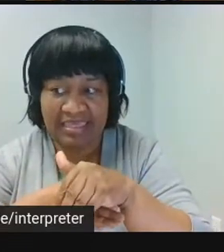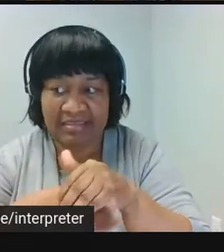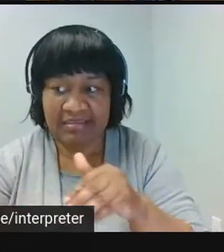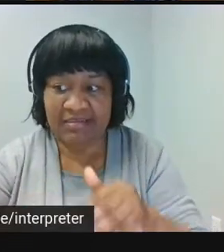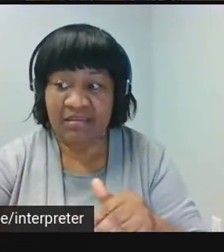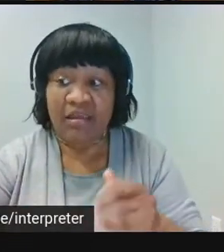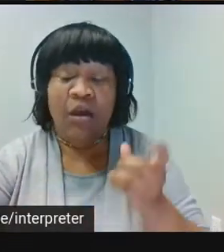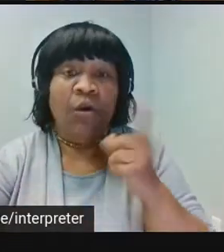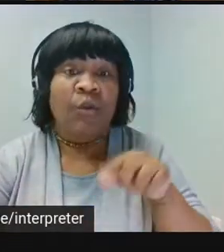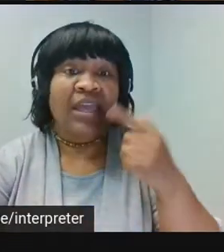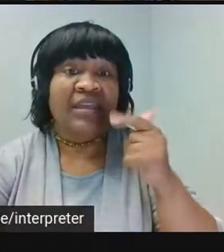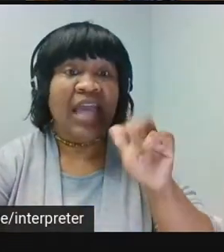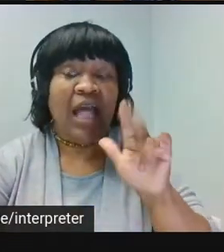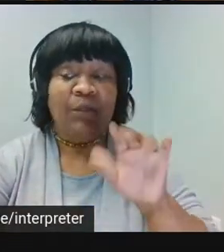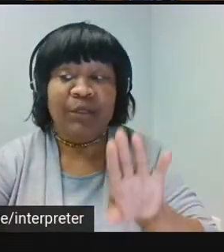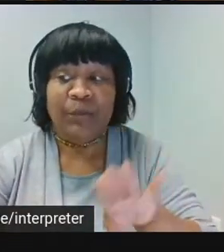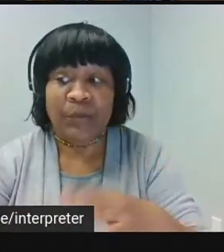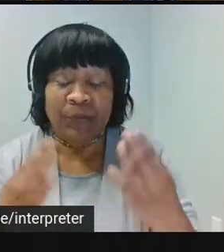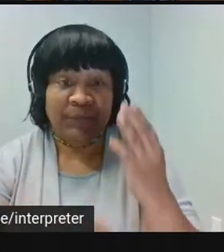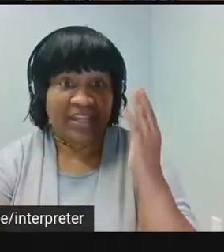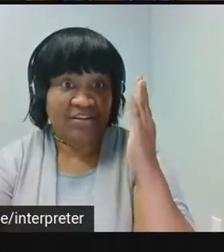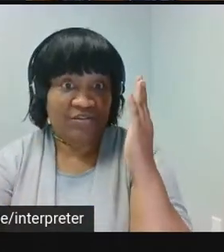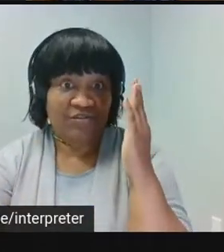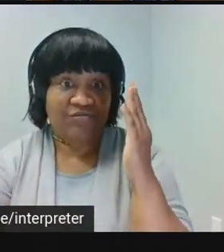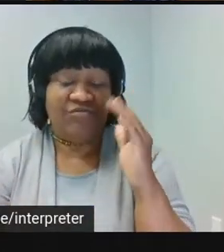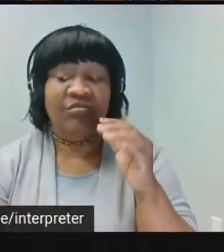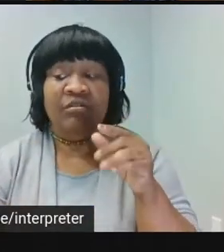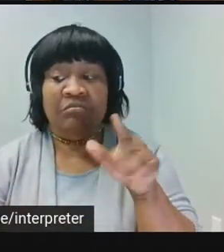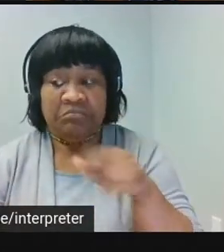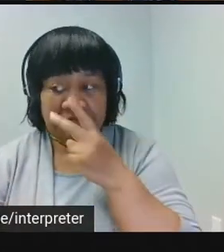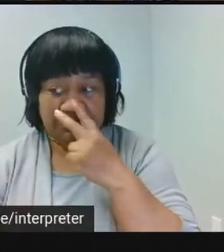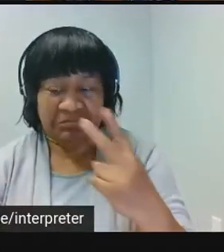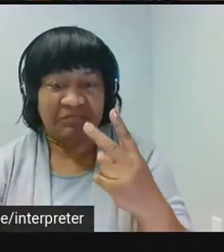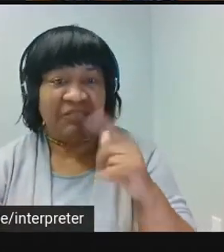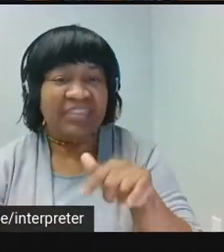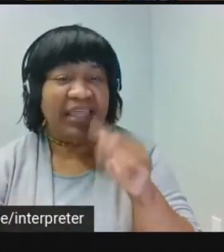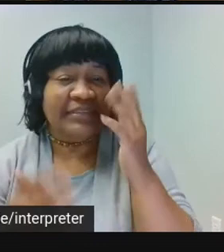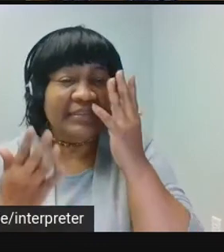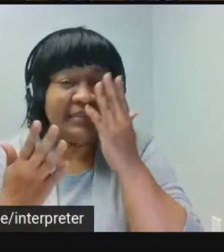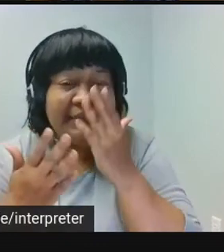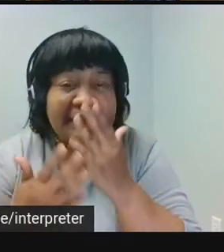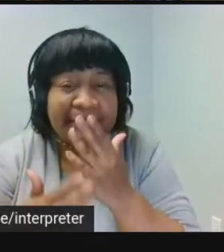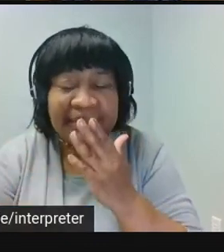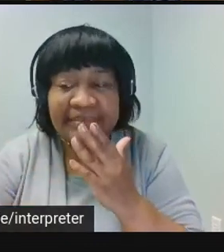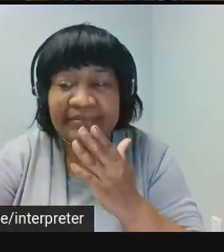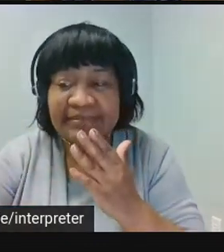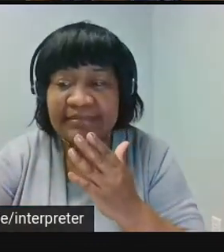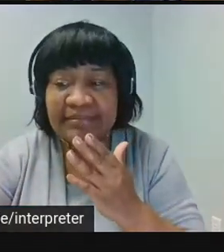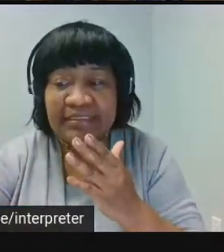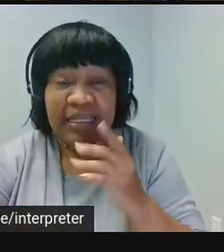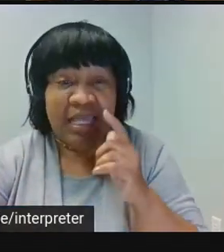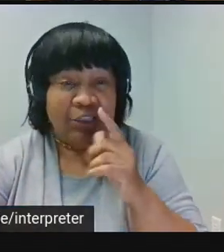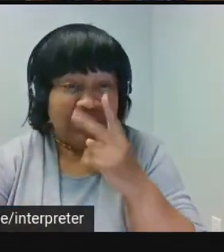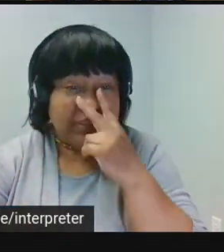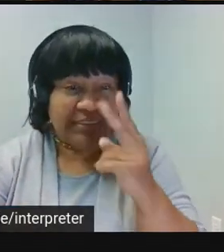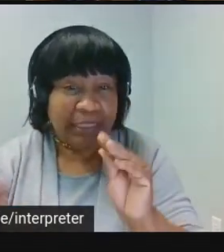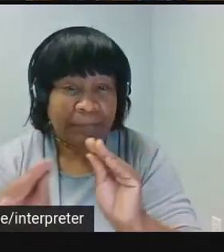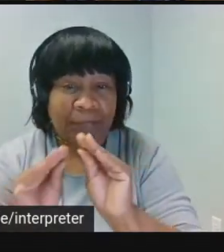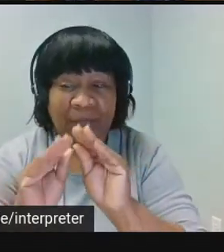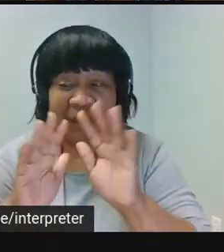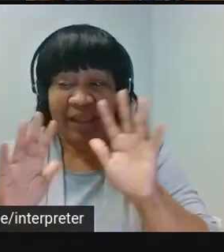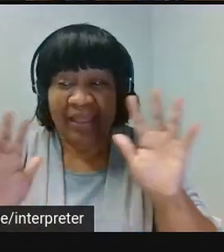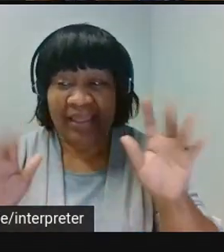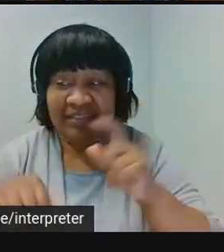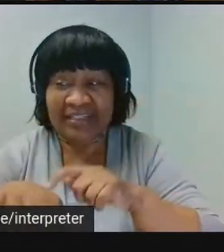When the gallery opened at noon, irrational rest was at its dimmest. The piece reached its brightest point